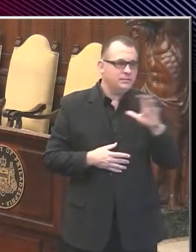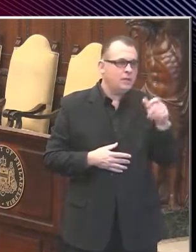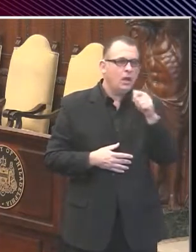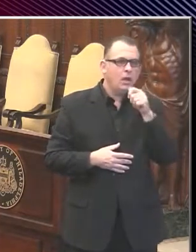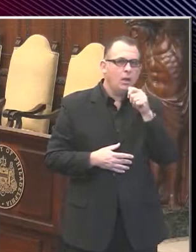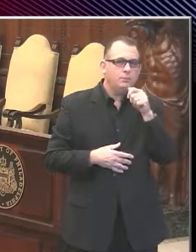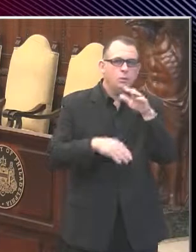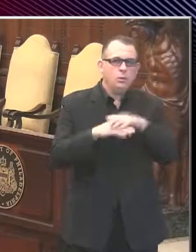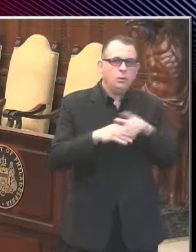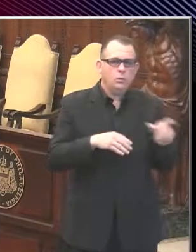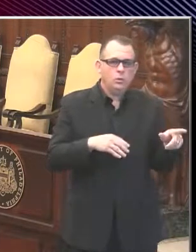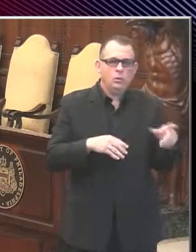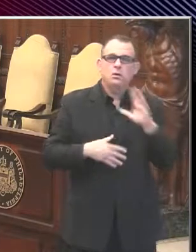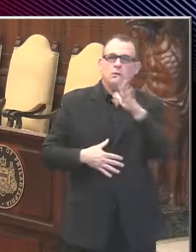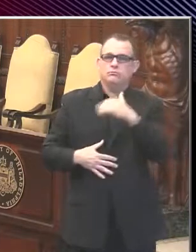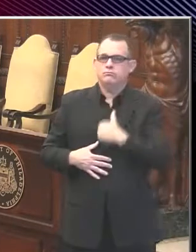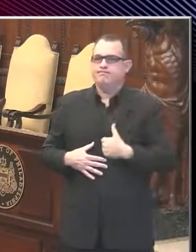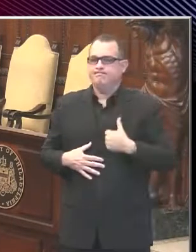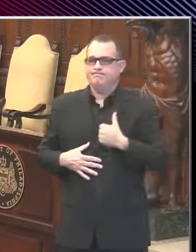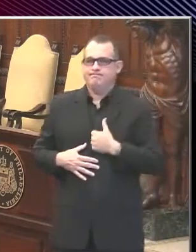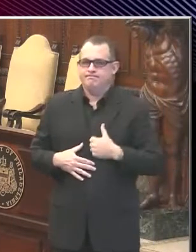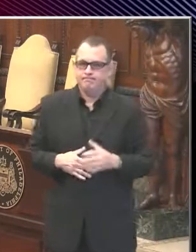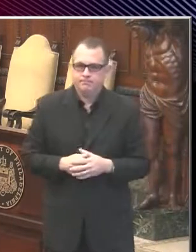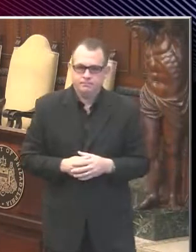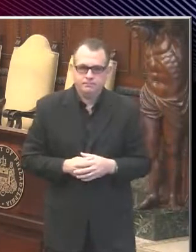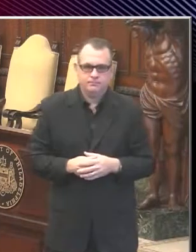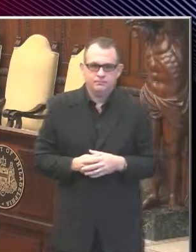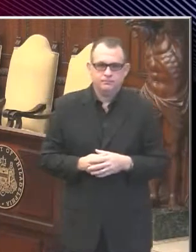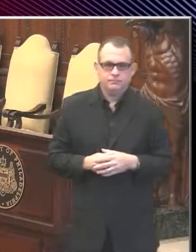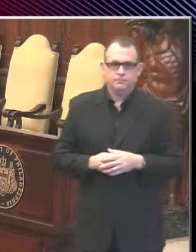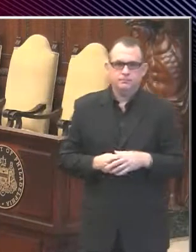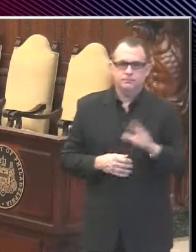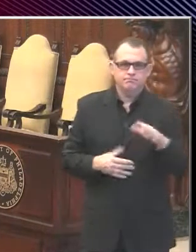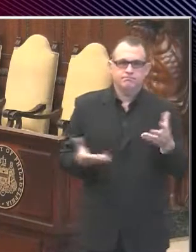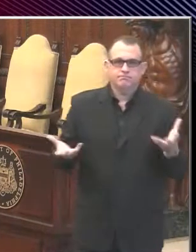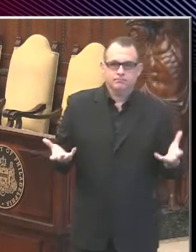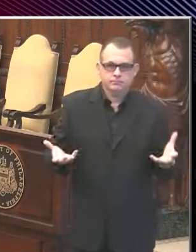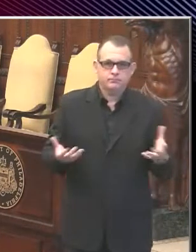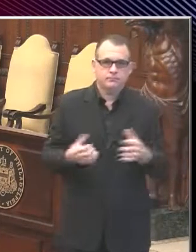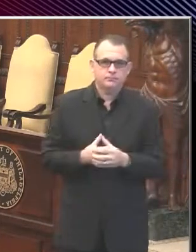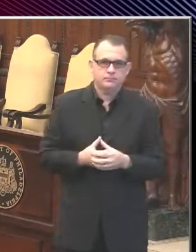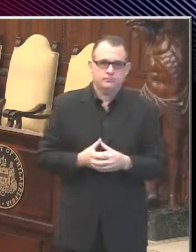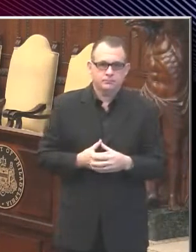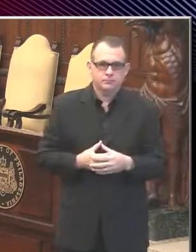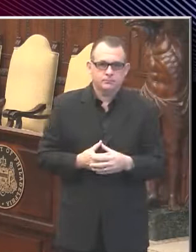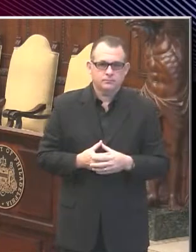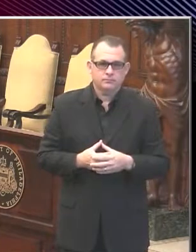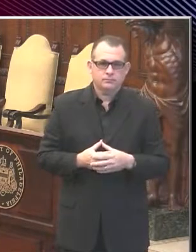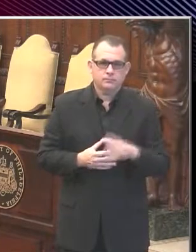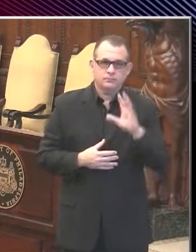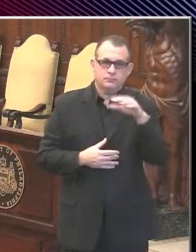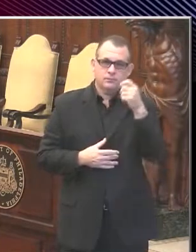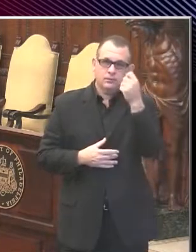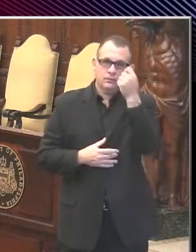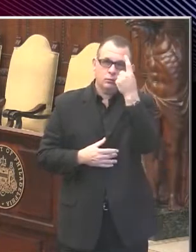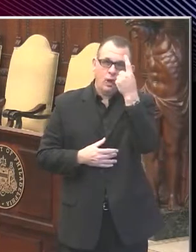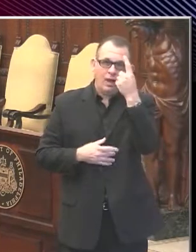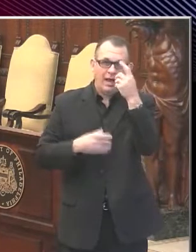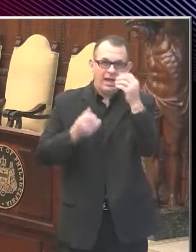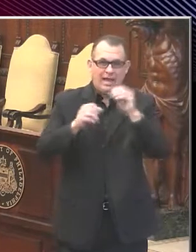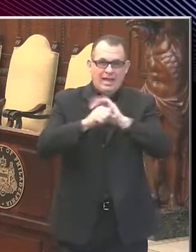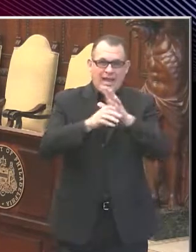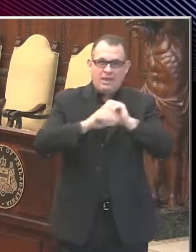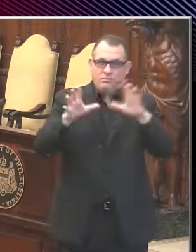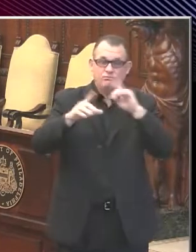There we go. sorry. To a certain extent, this epidemic is just one epidemic across the entire country. People cross